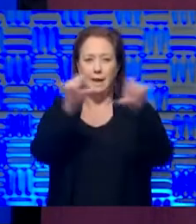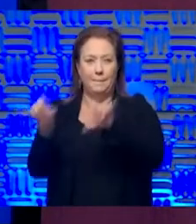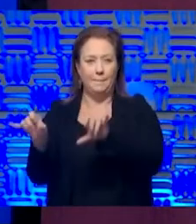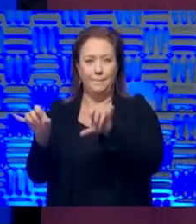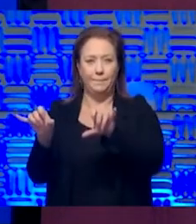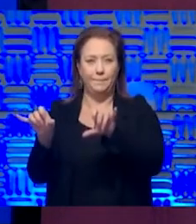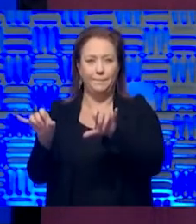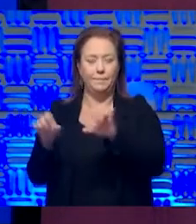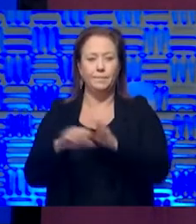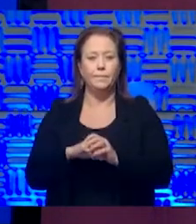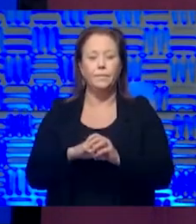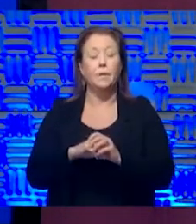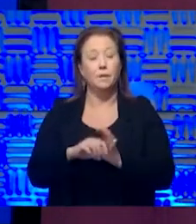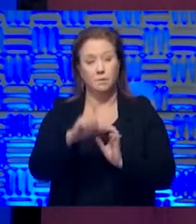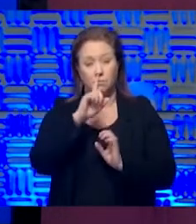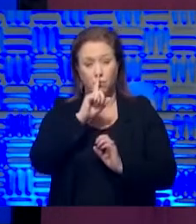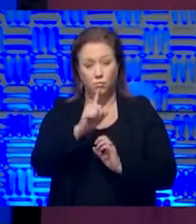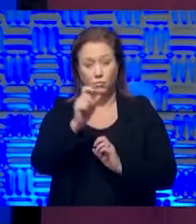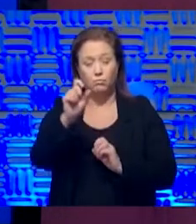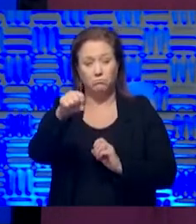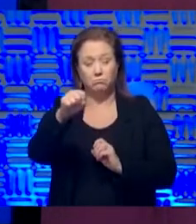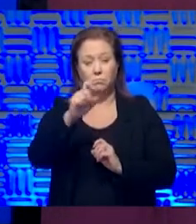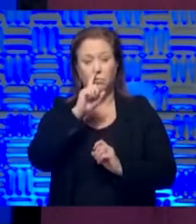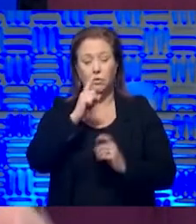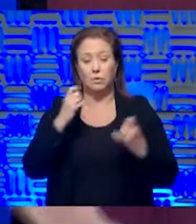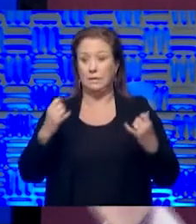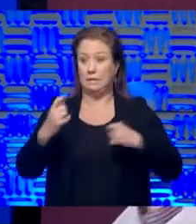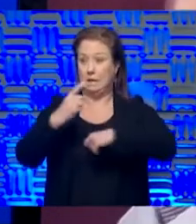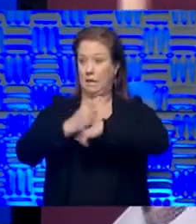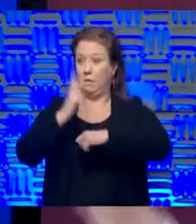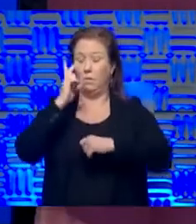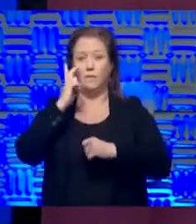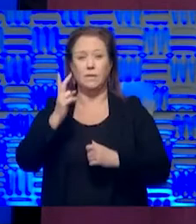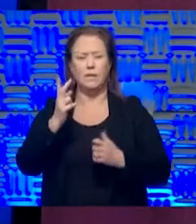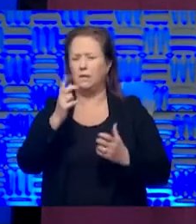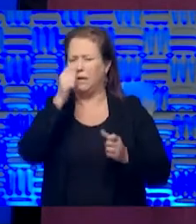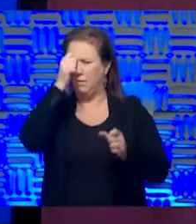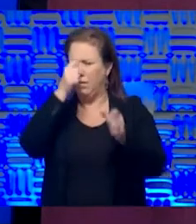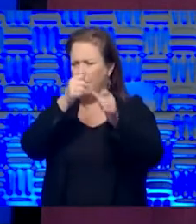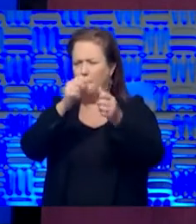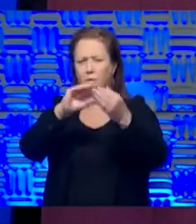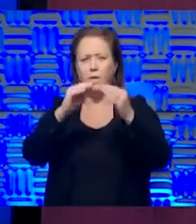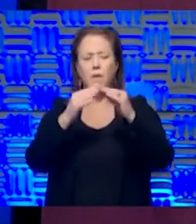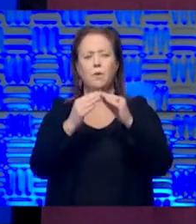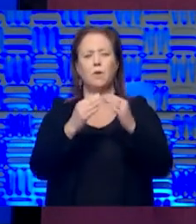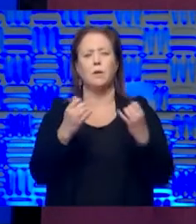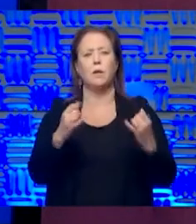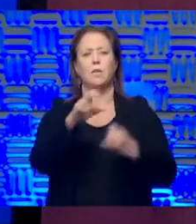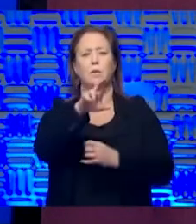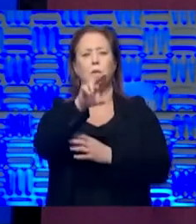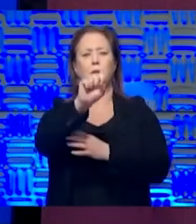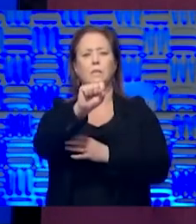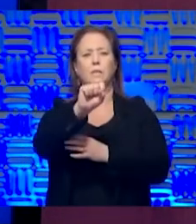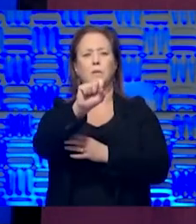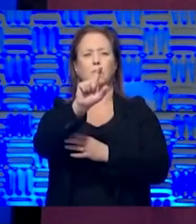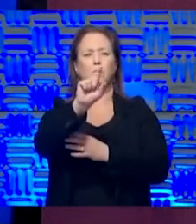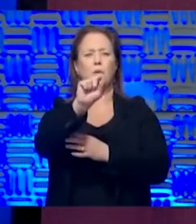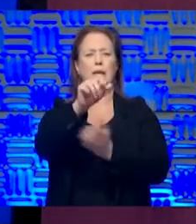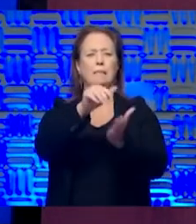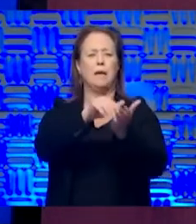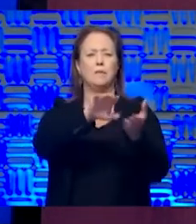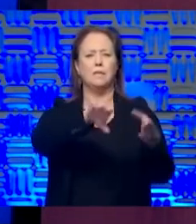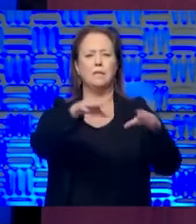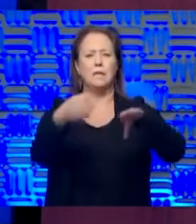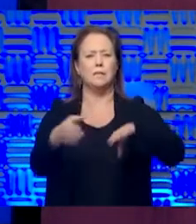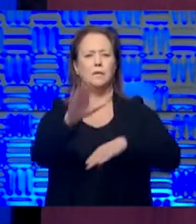Now it is true that to date we've seen, I don't remember the exact number to that right now in the United States, about 20,000 or so does